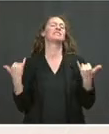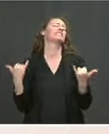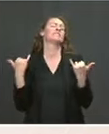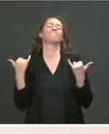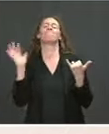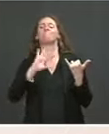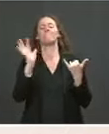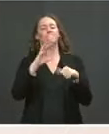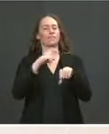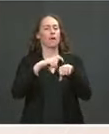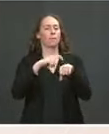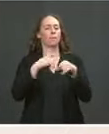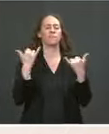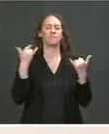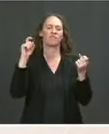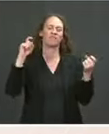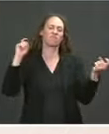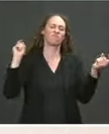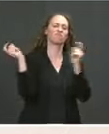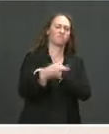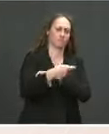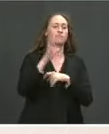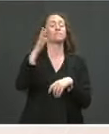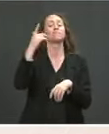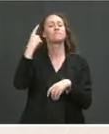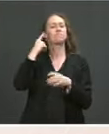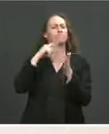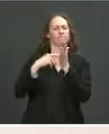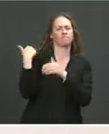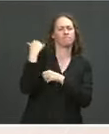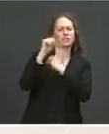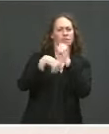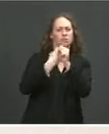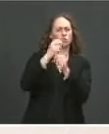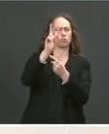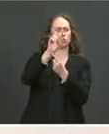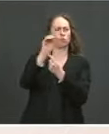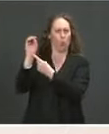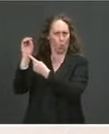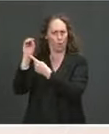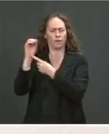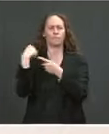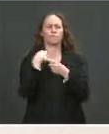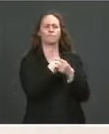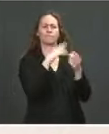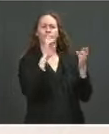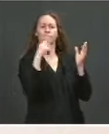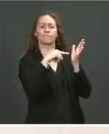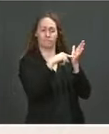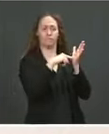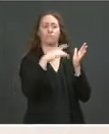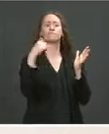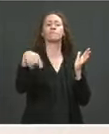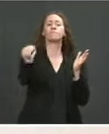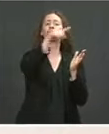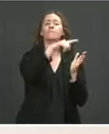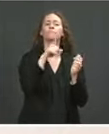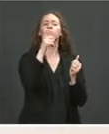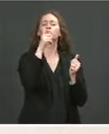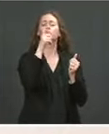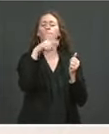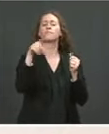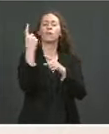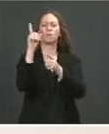since 2000, if you look at the 1,400 tax filers, those are people making over $60 million